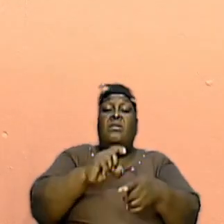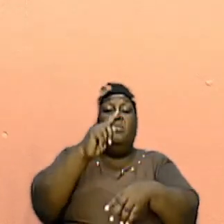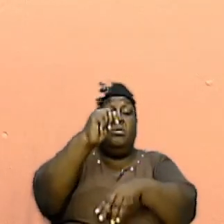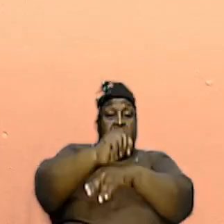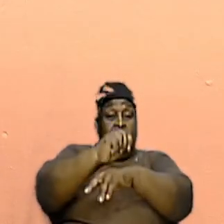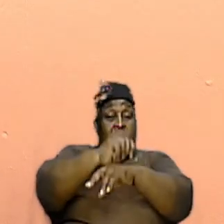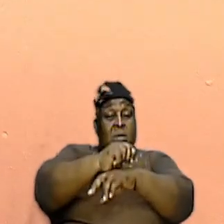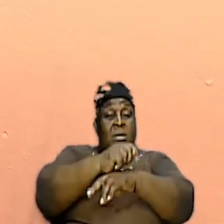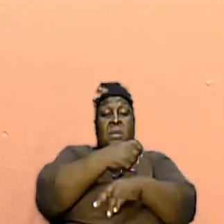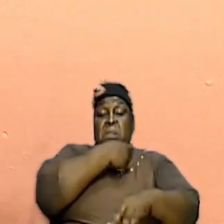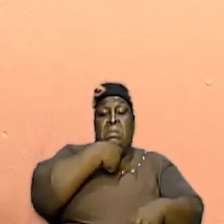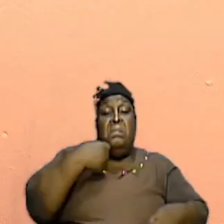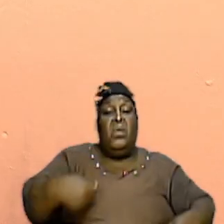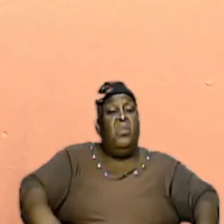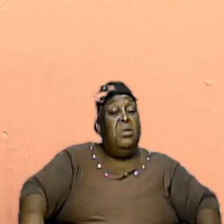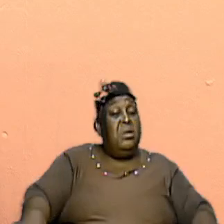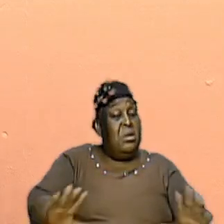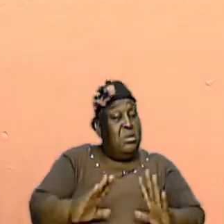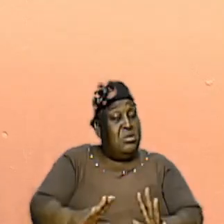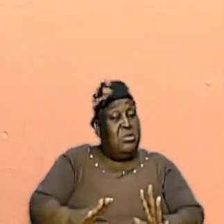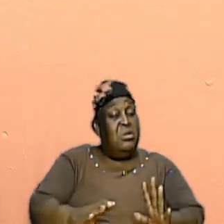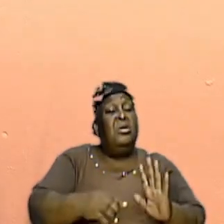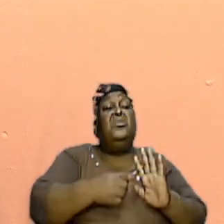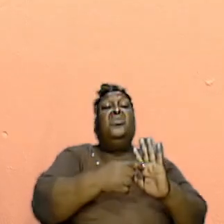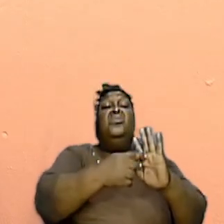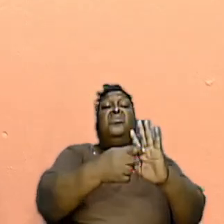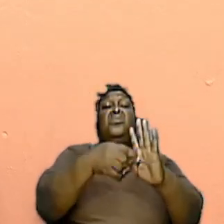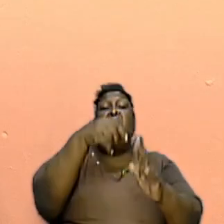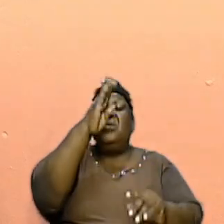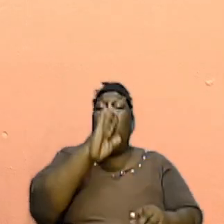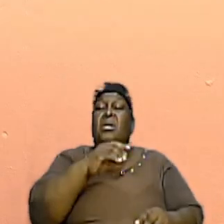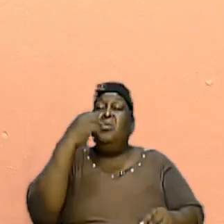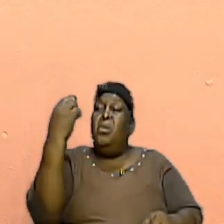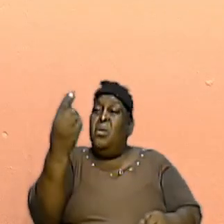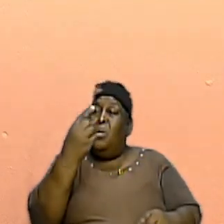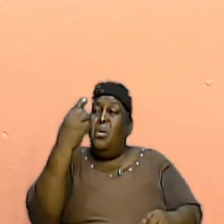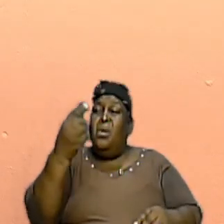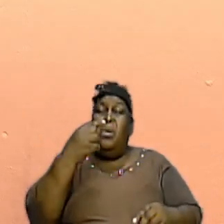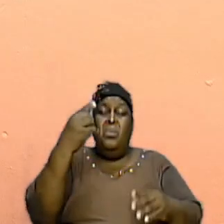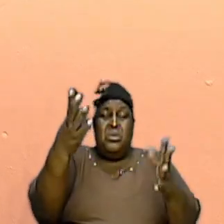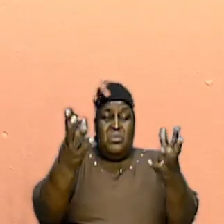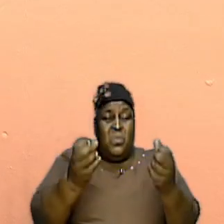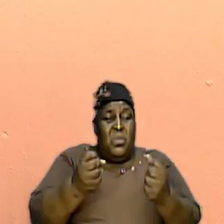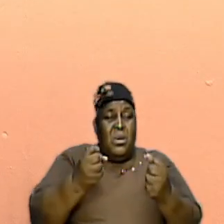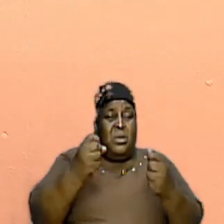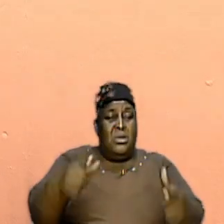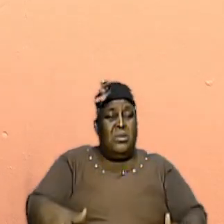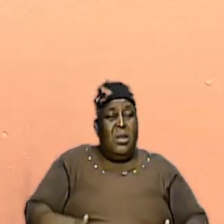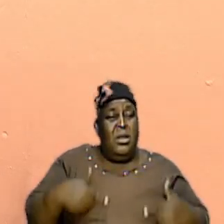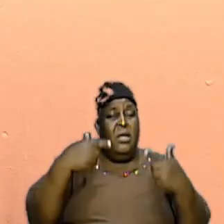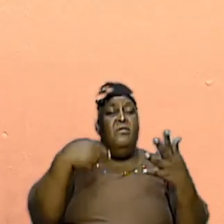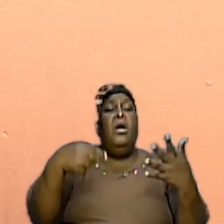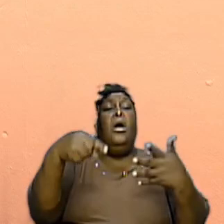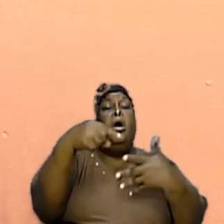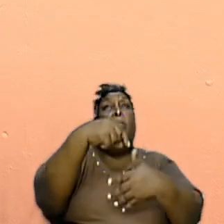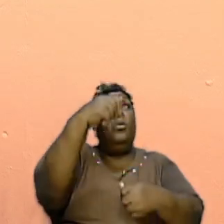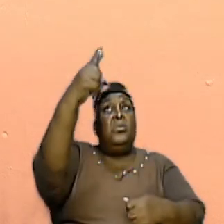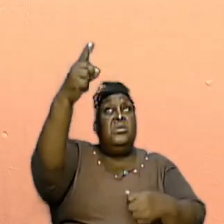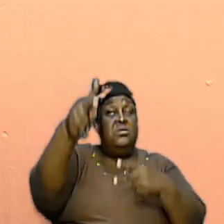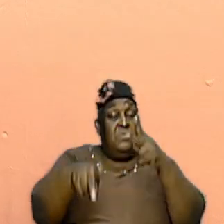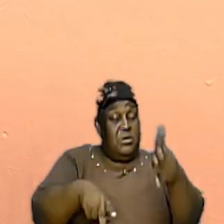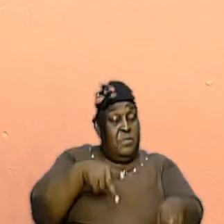and went through to show that God has always wanted to dwell among His people. And in a very